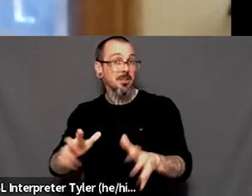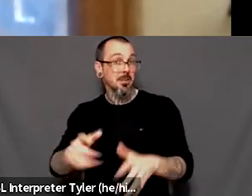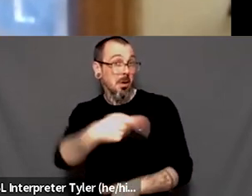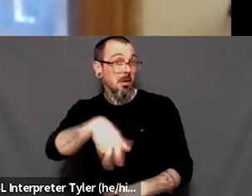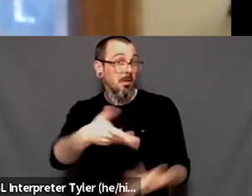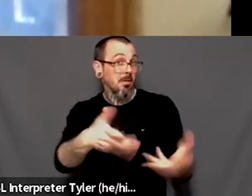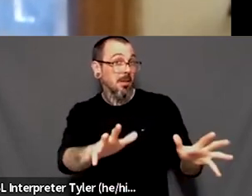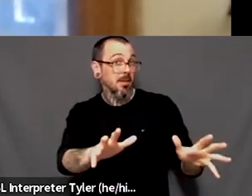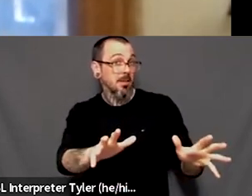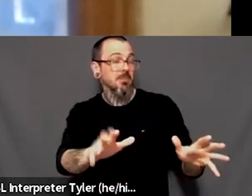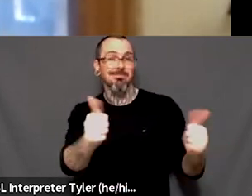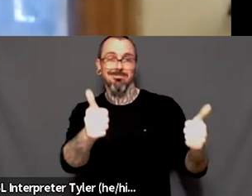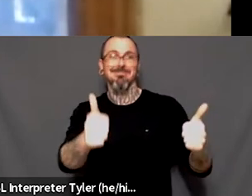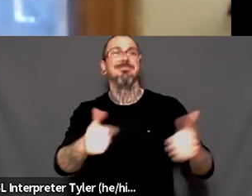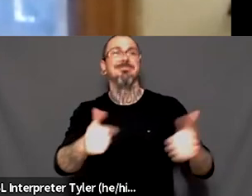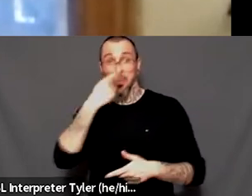Sharing the screen for a second.